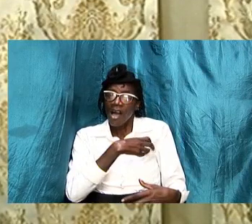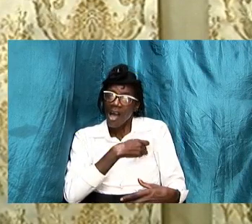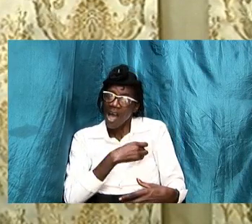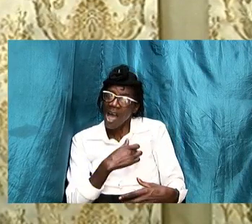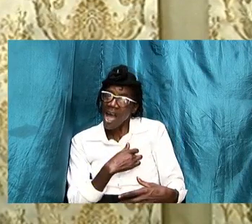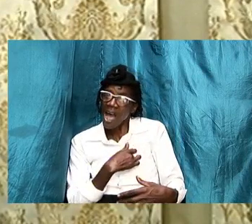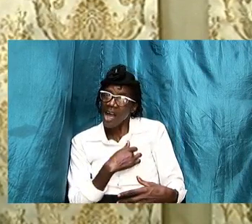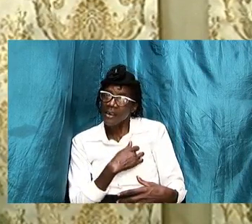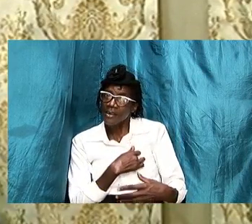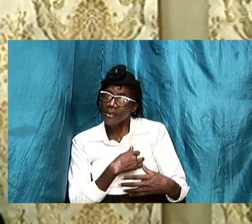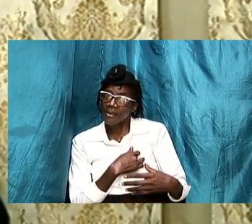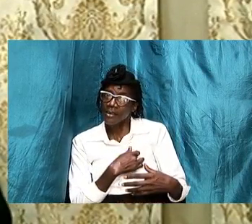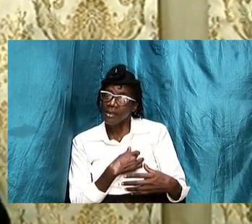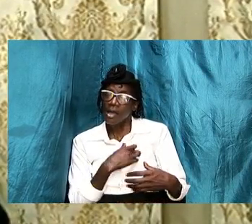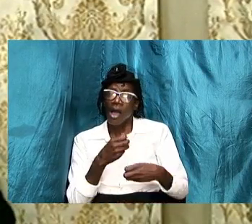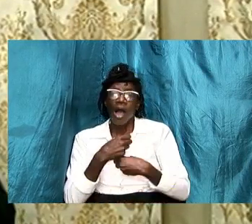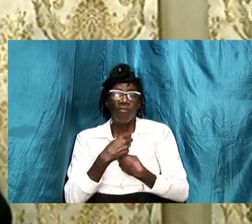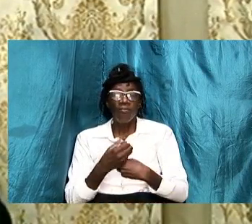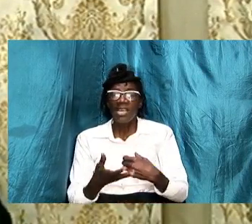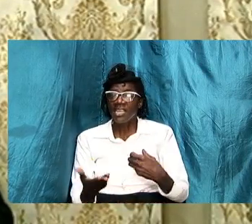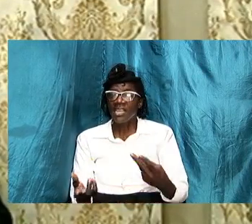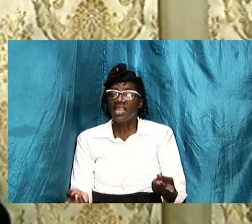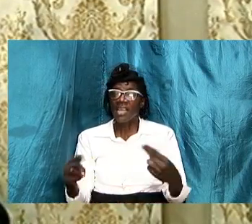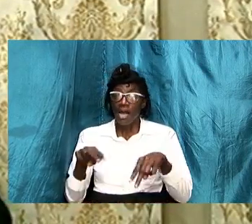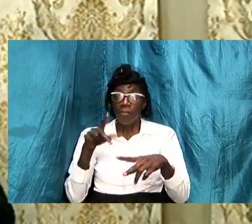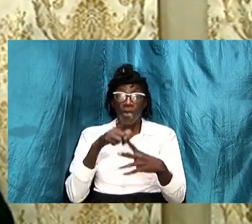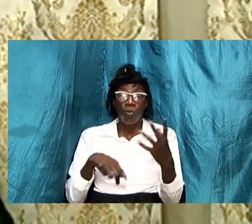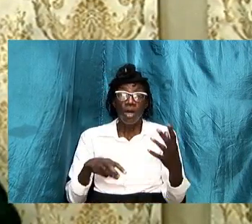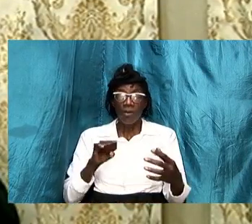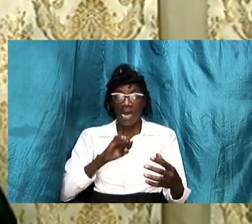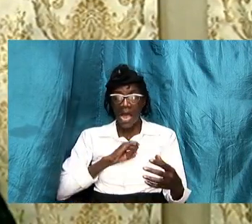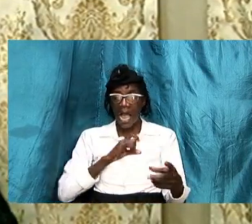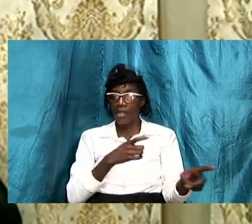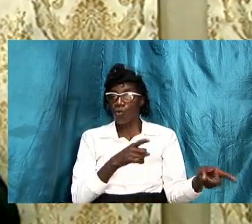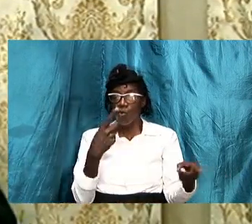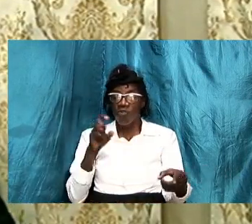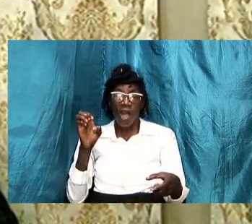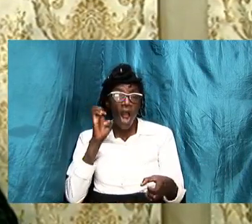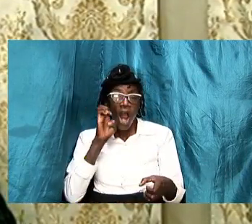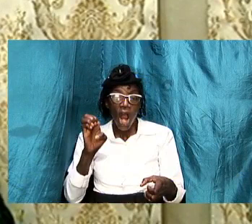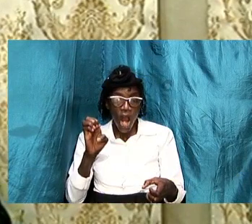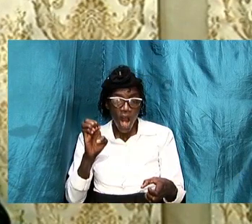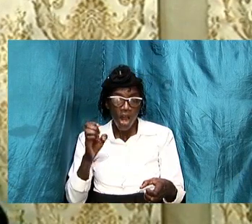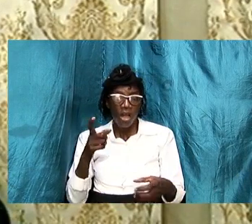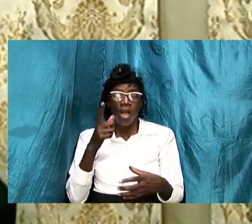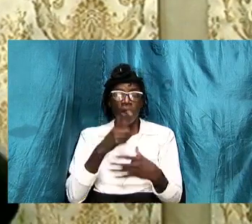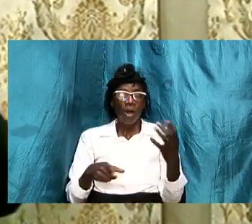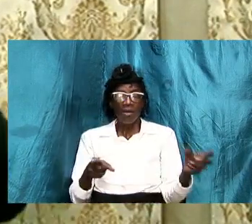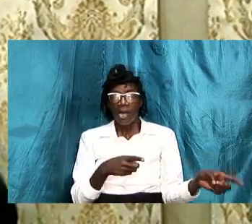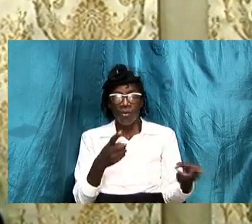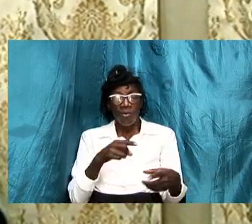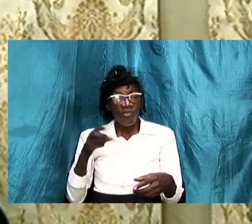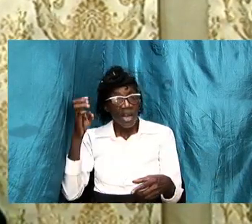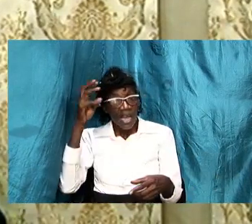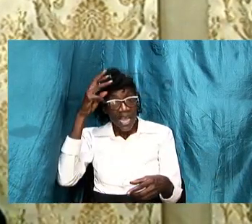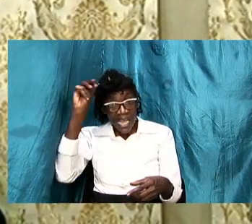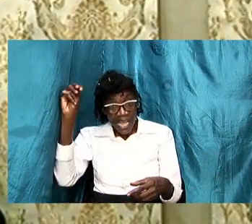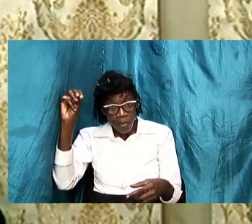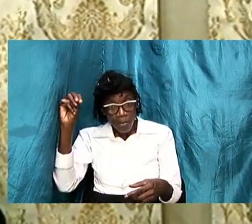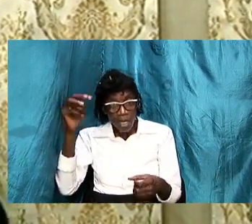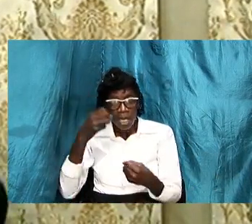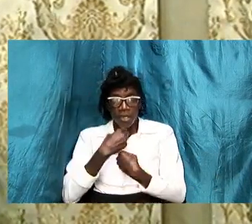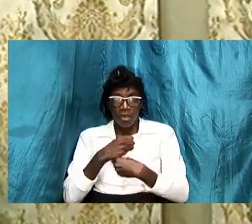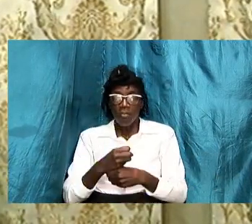the thing happen what will i do for her what will i do for him to make him happy